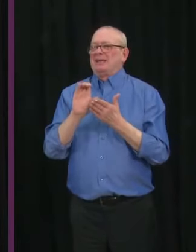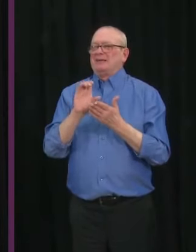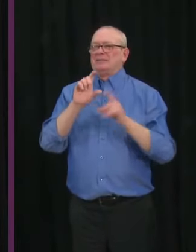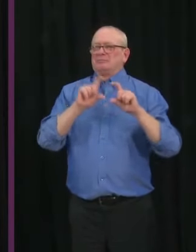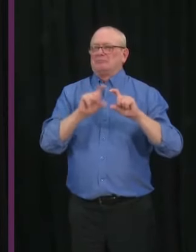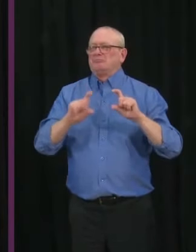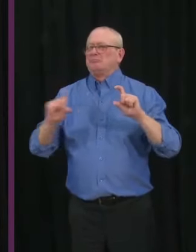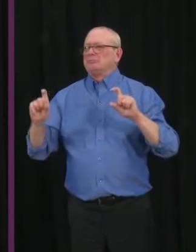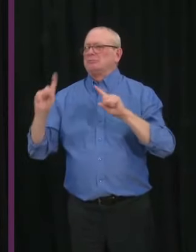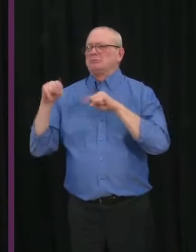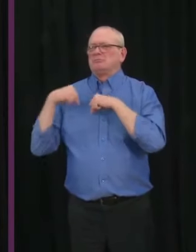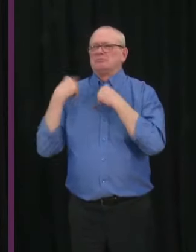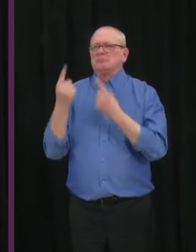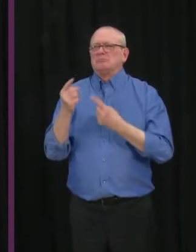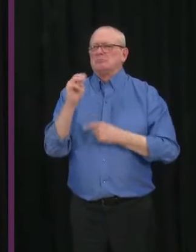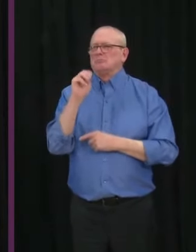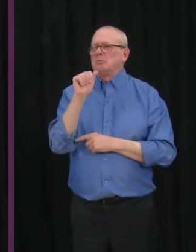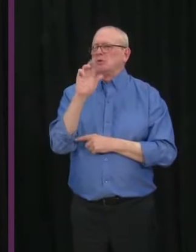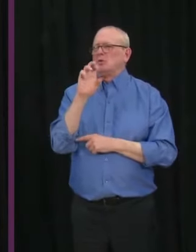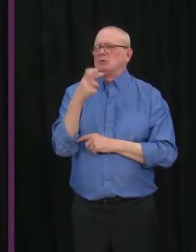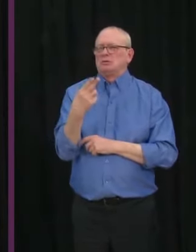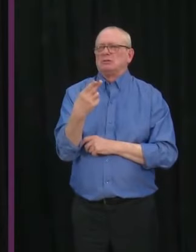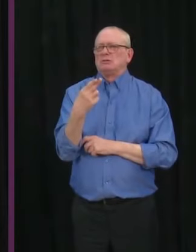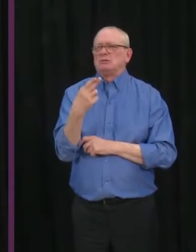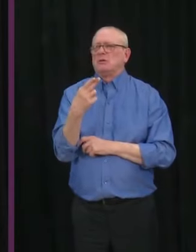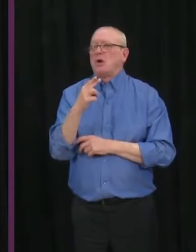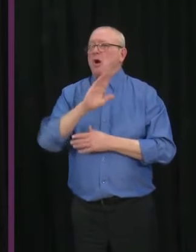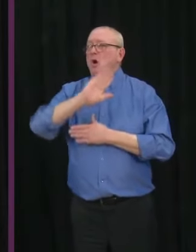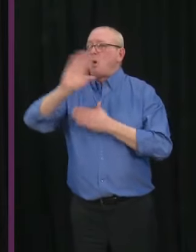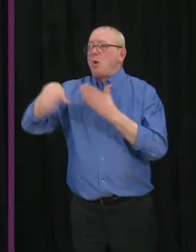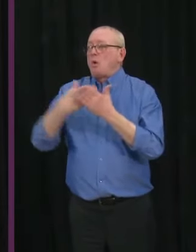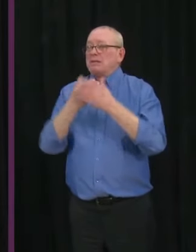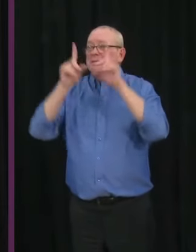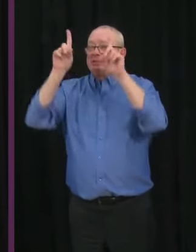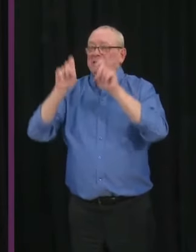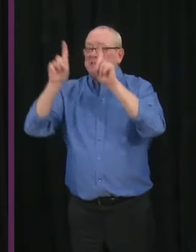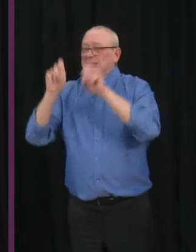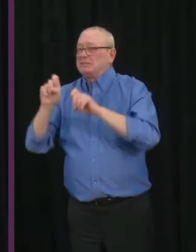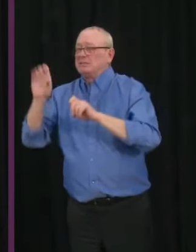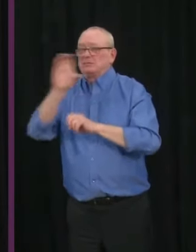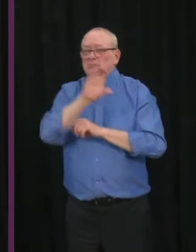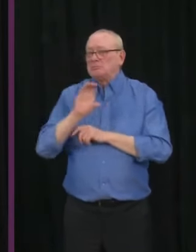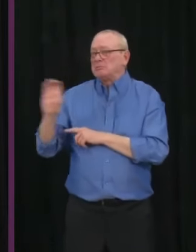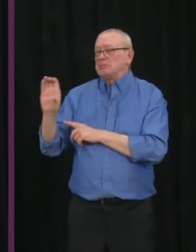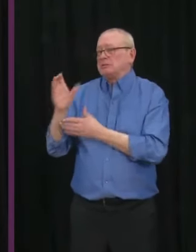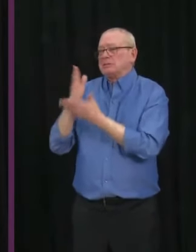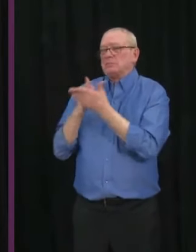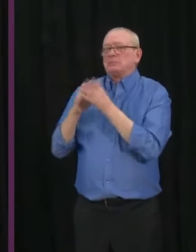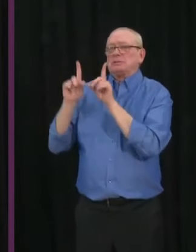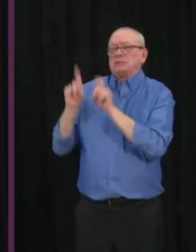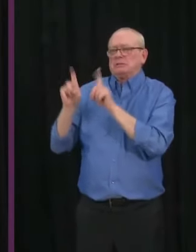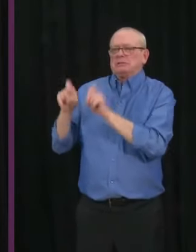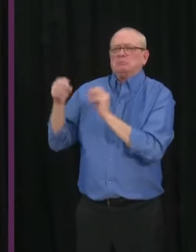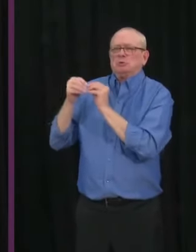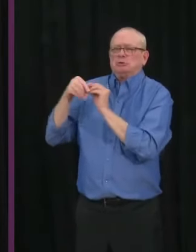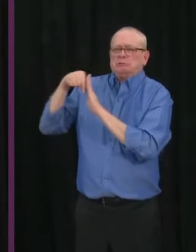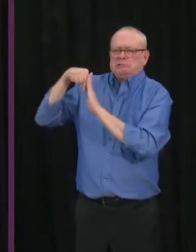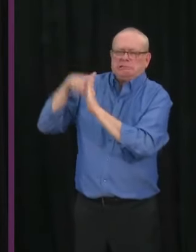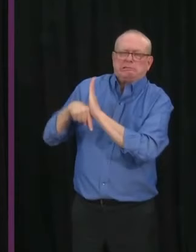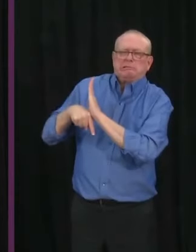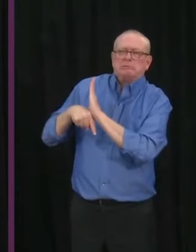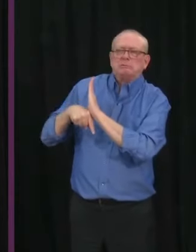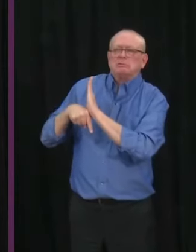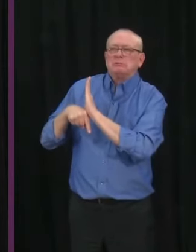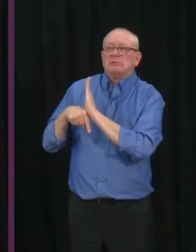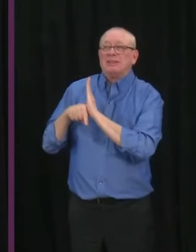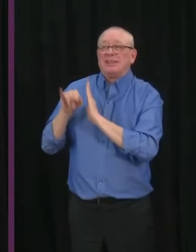pandemic. We've been doing a certain proportion of our samples, a certain number of our samples every week. And we are moving to increase that number of